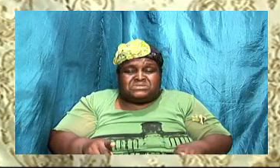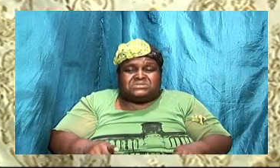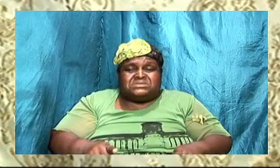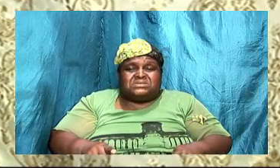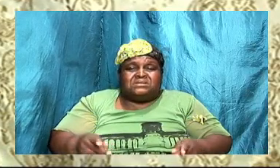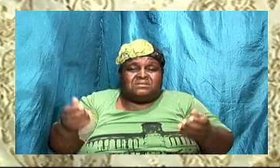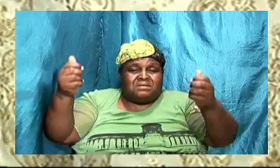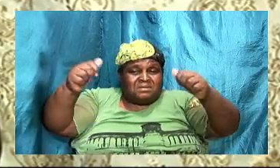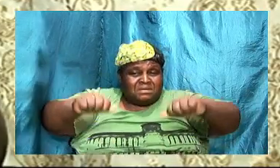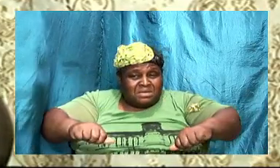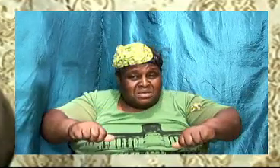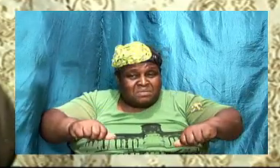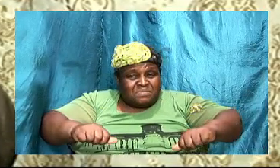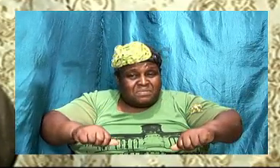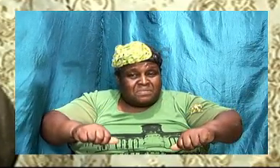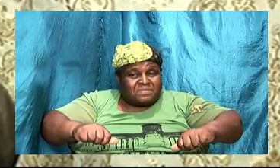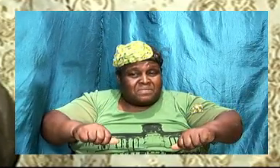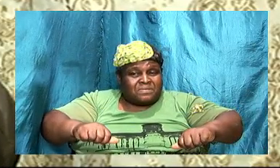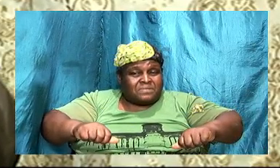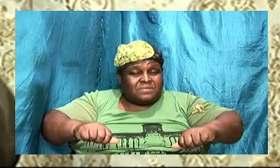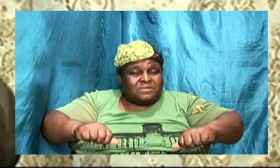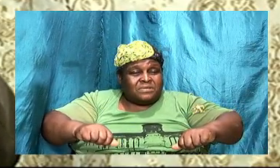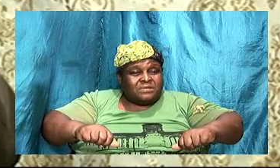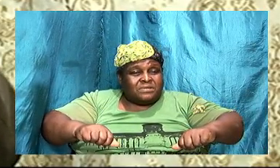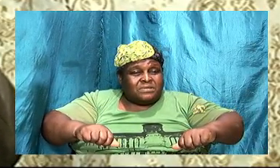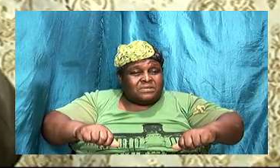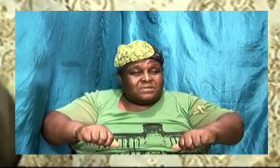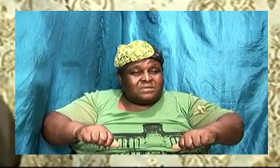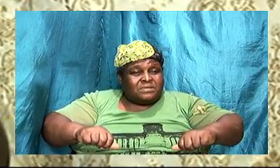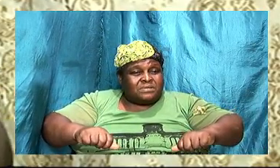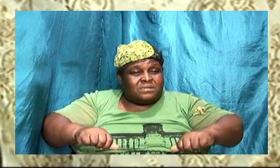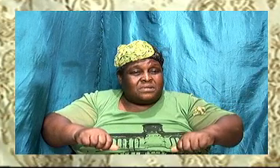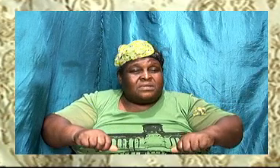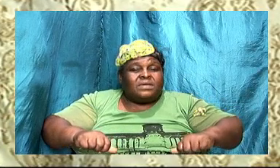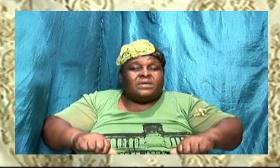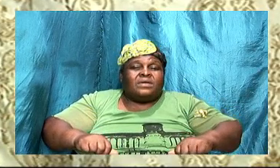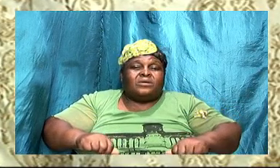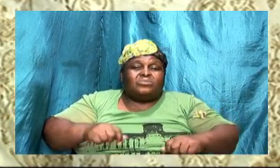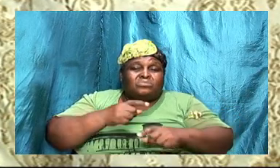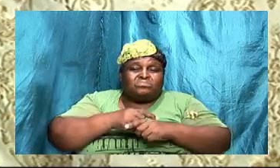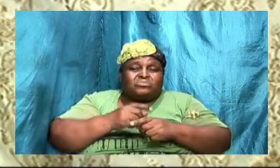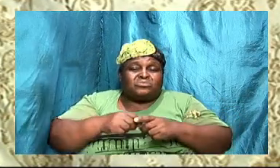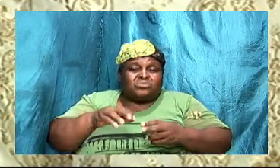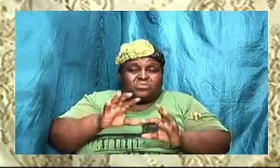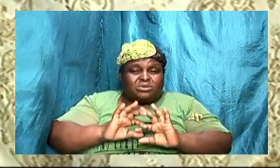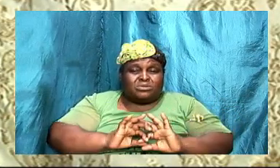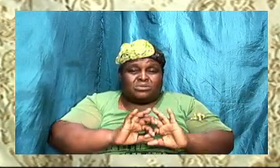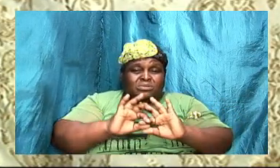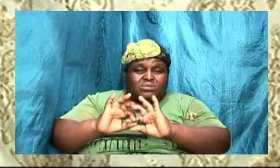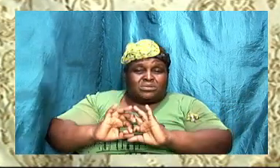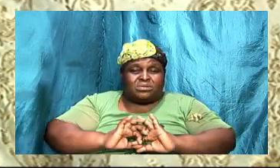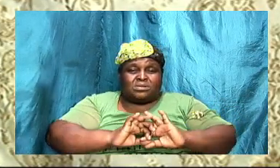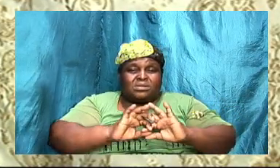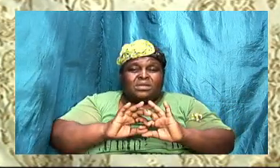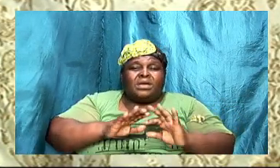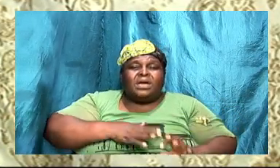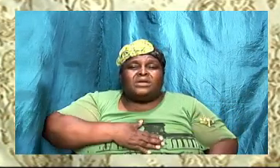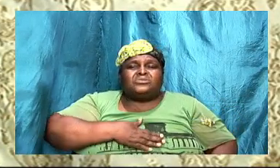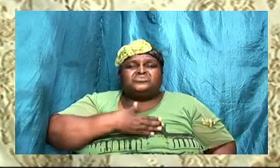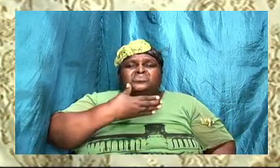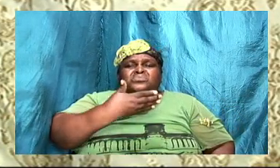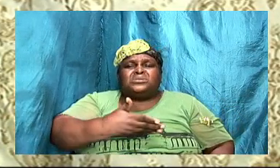able and are committed to their relationship and is willing to